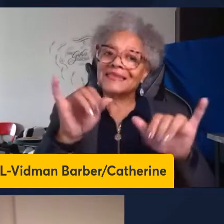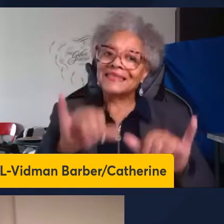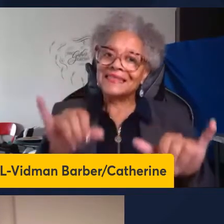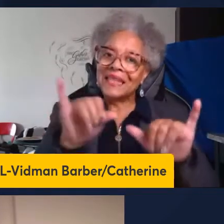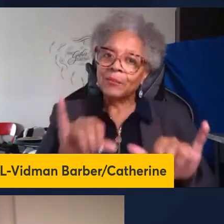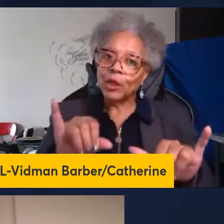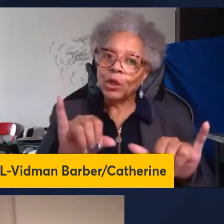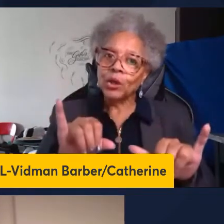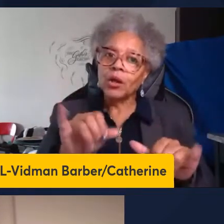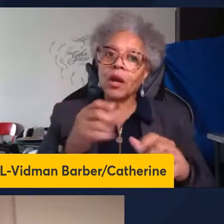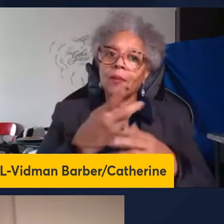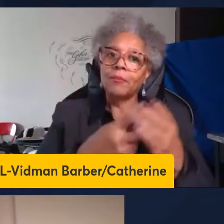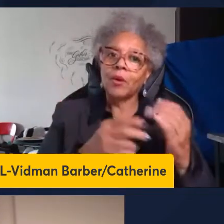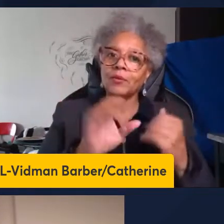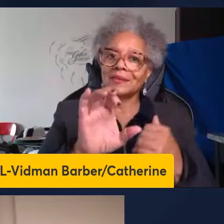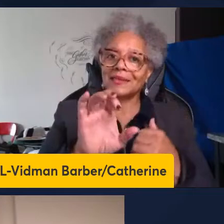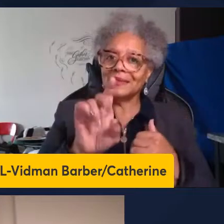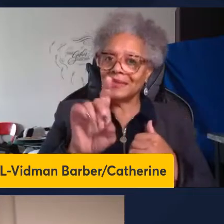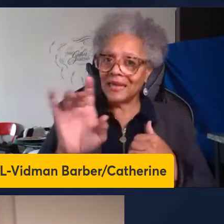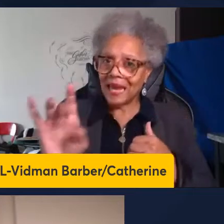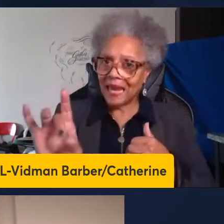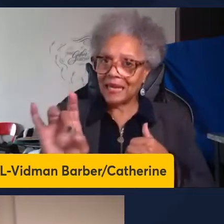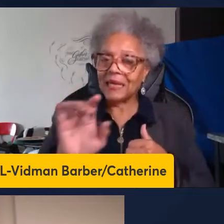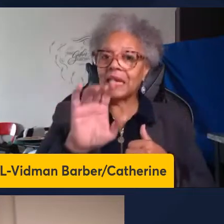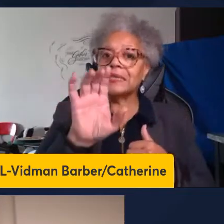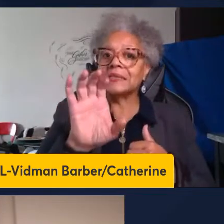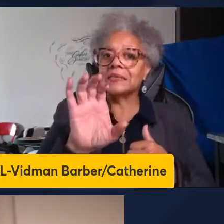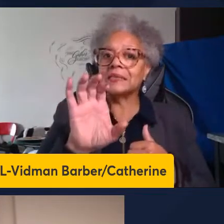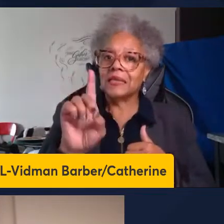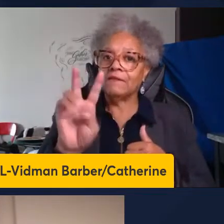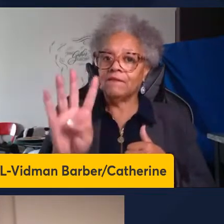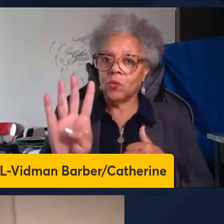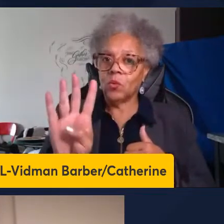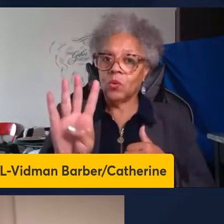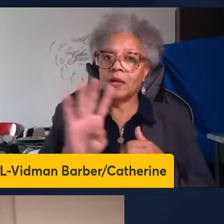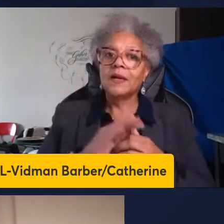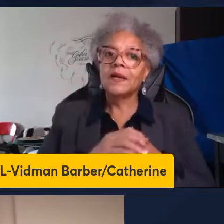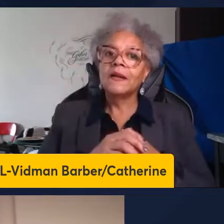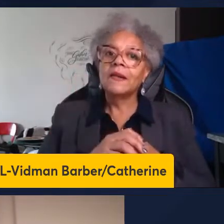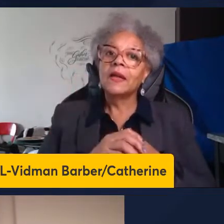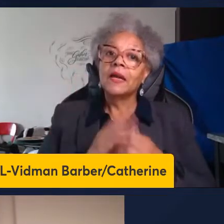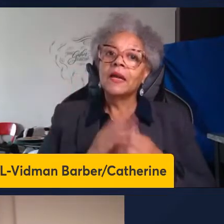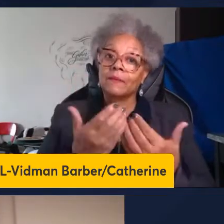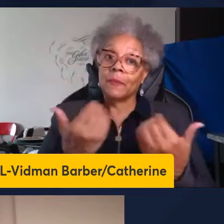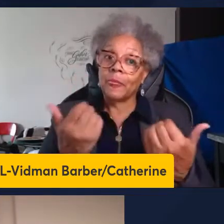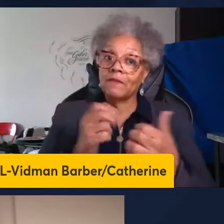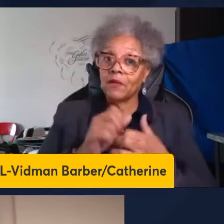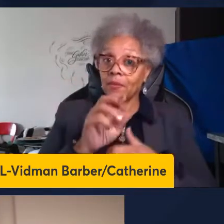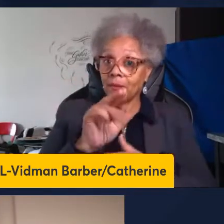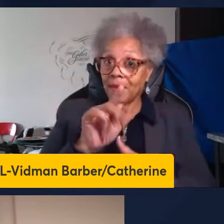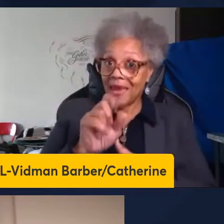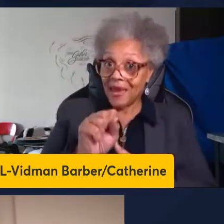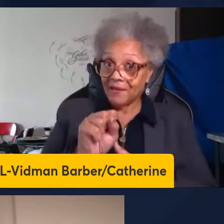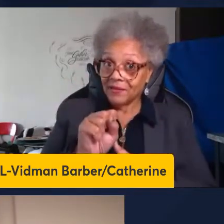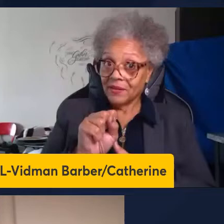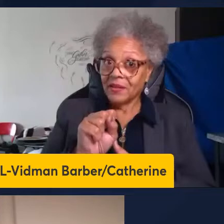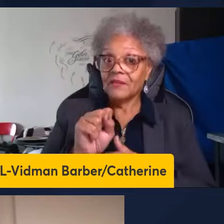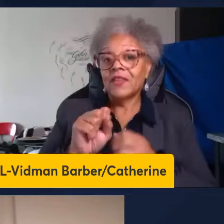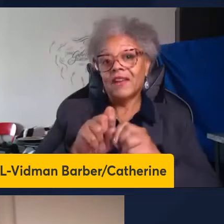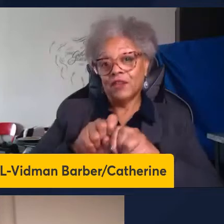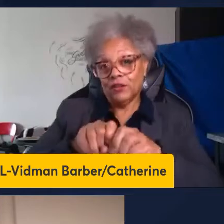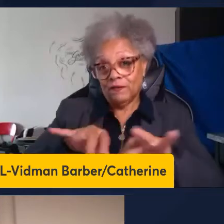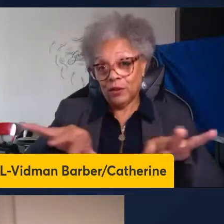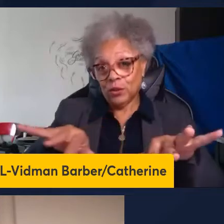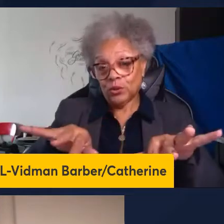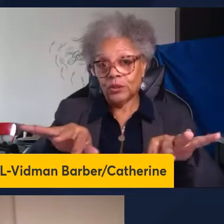CD8 and CD4 they have of apart from the Mavs knockout that are deficient in the